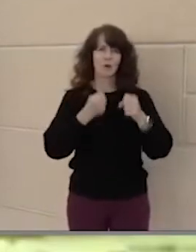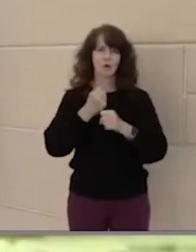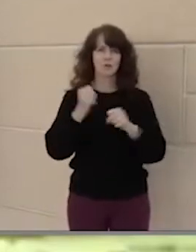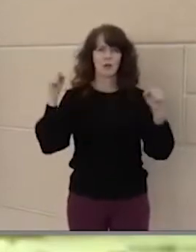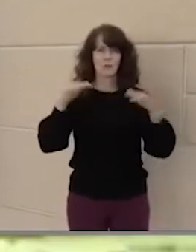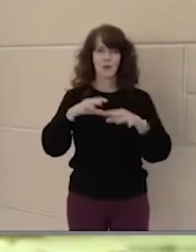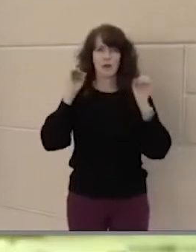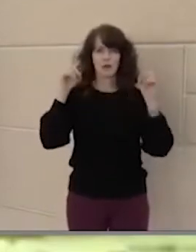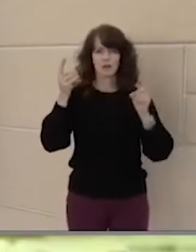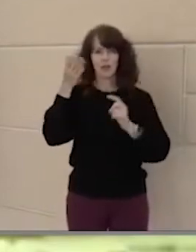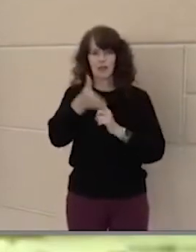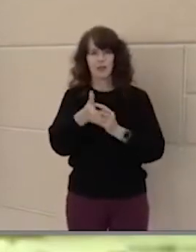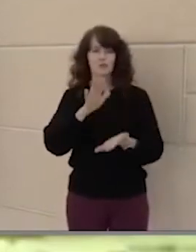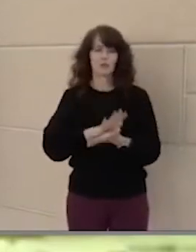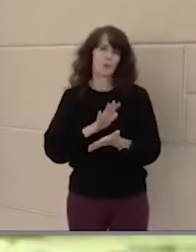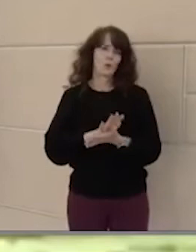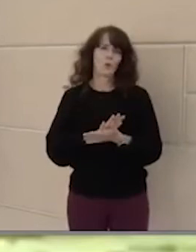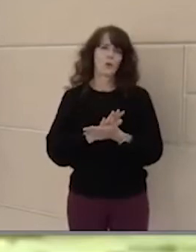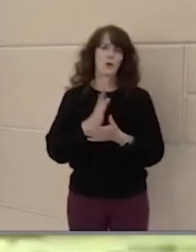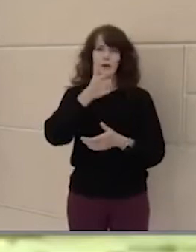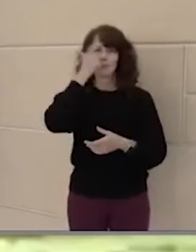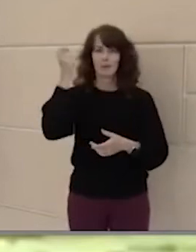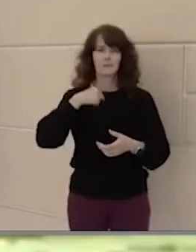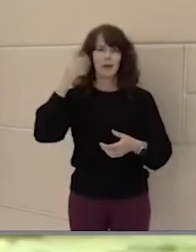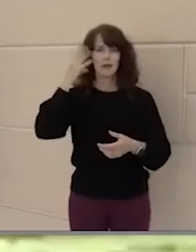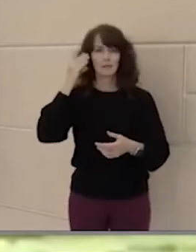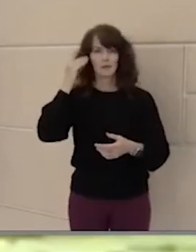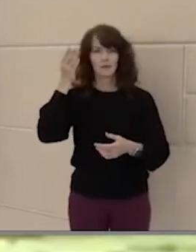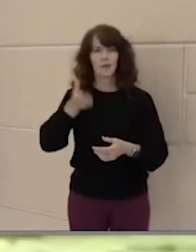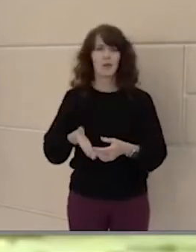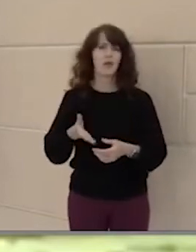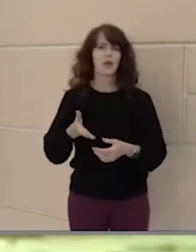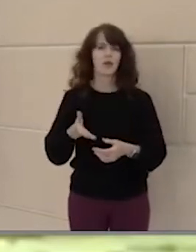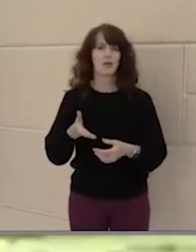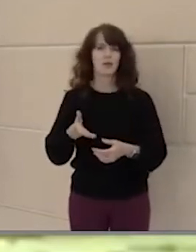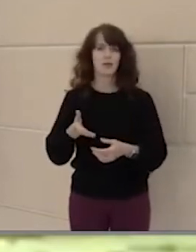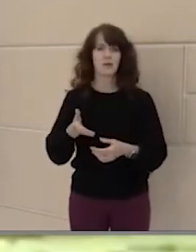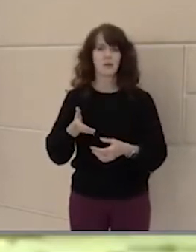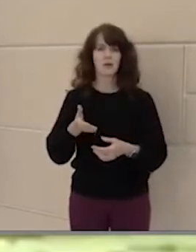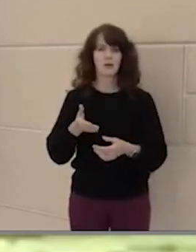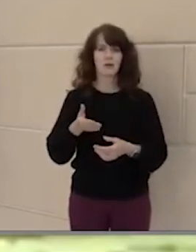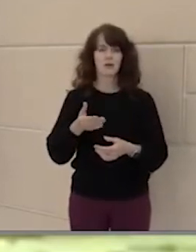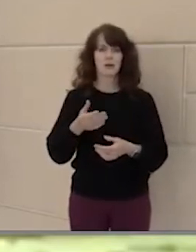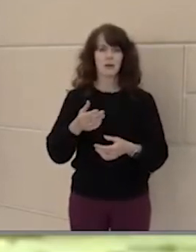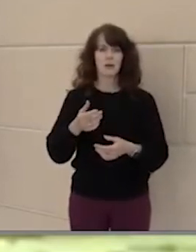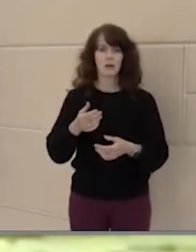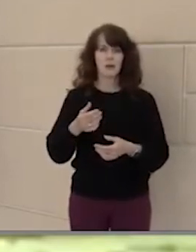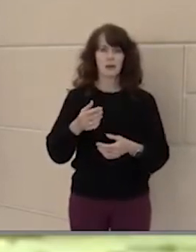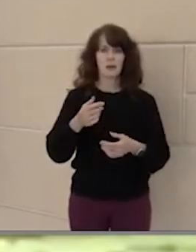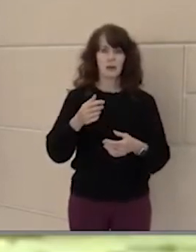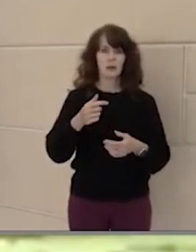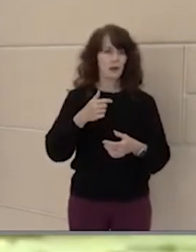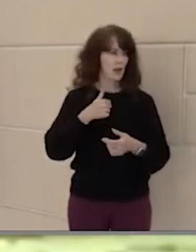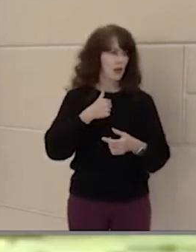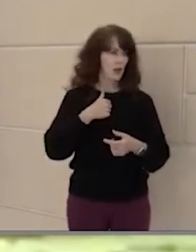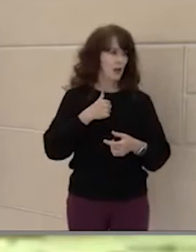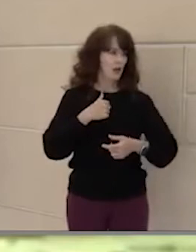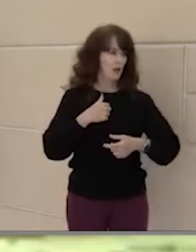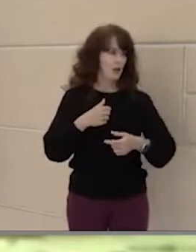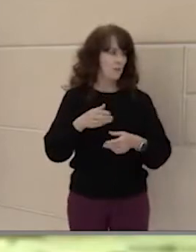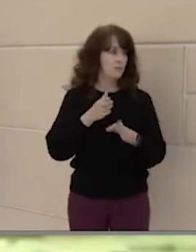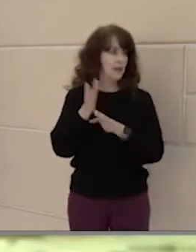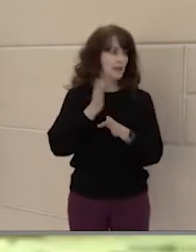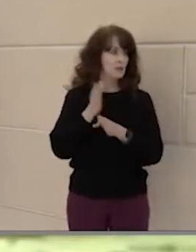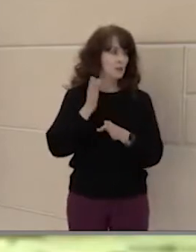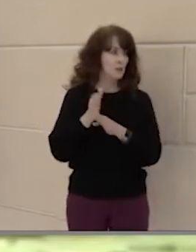education at this school. Because of my experiences at Sato, I am majoring in microbiology at UCR, hopefully going on to medical